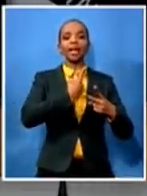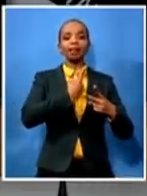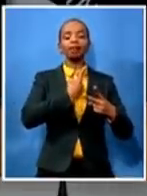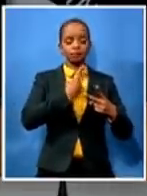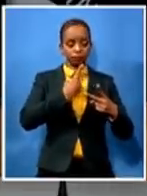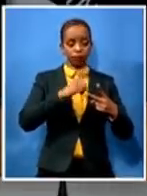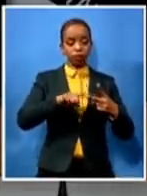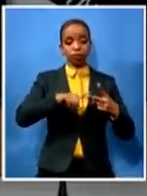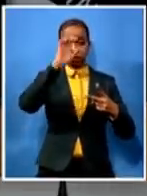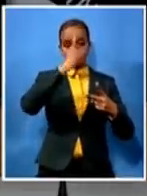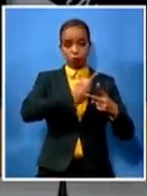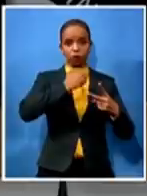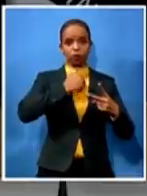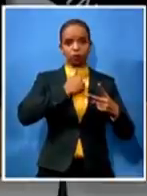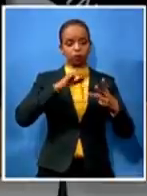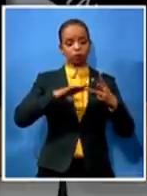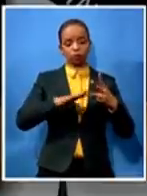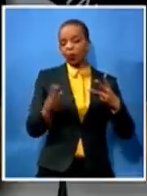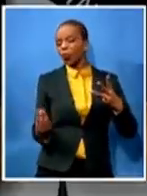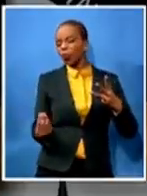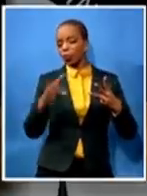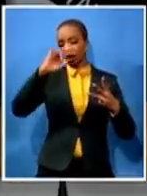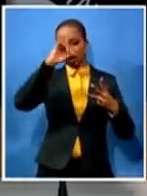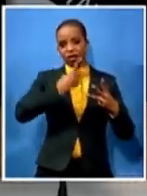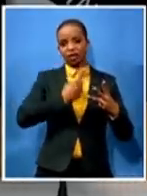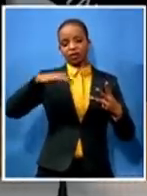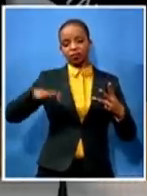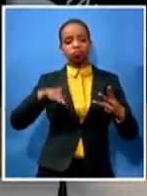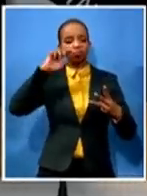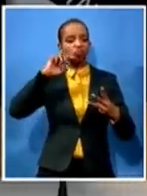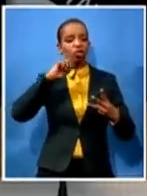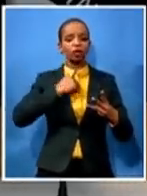rather than me investing on the future of my grandchildren